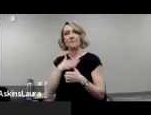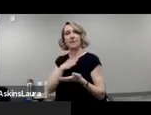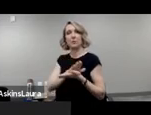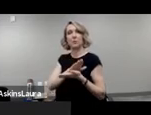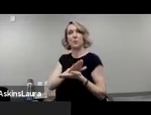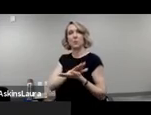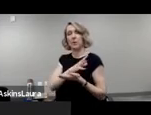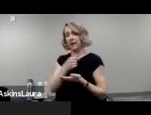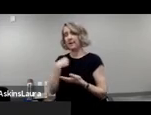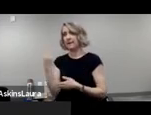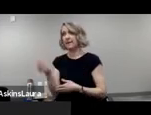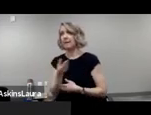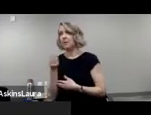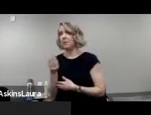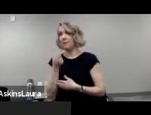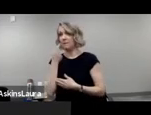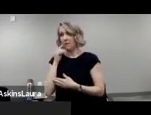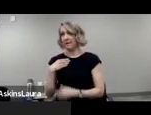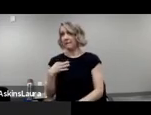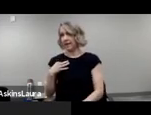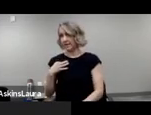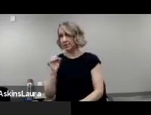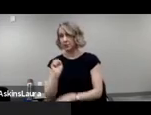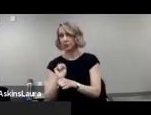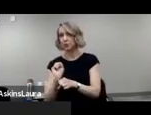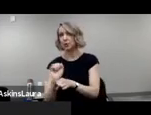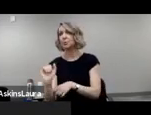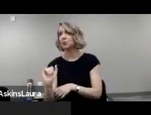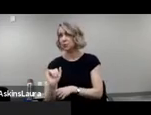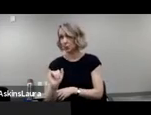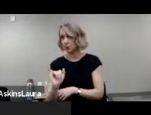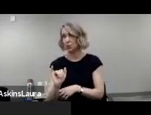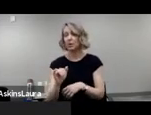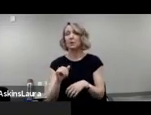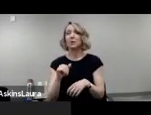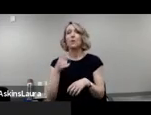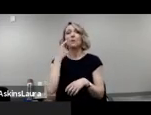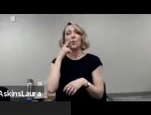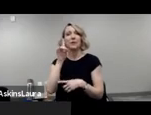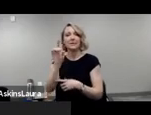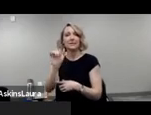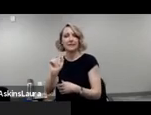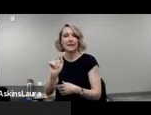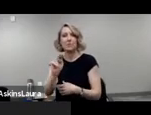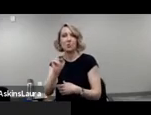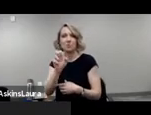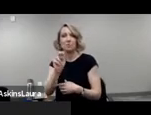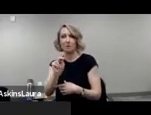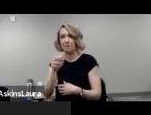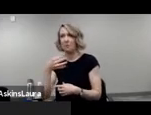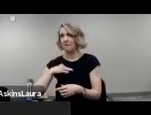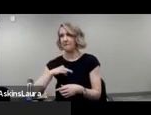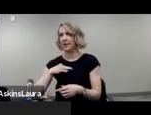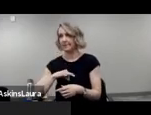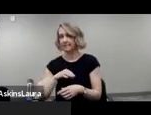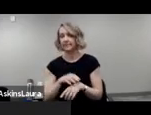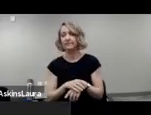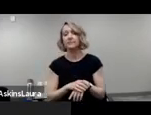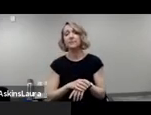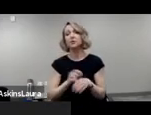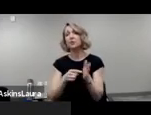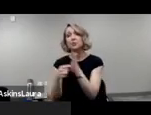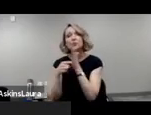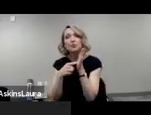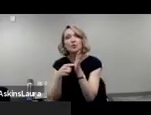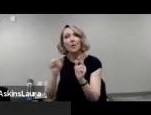volunteering jobs in disabled town profits to show the status of black